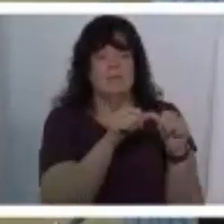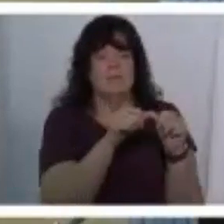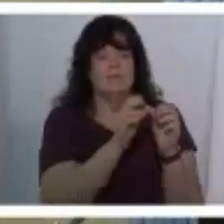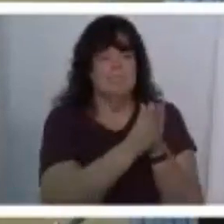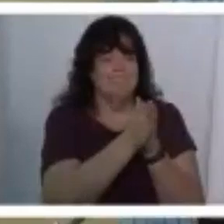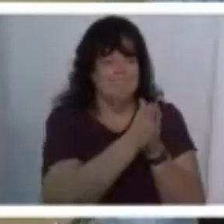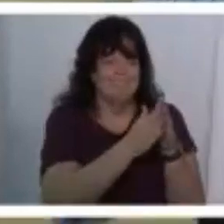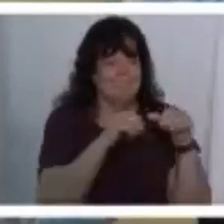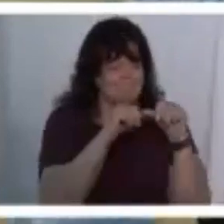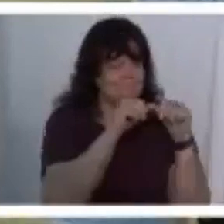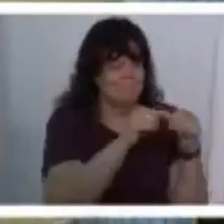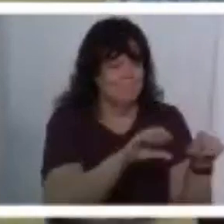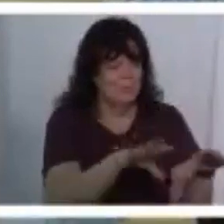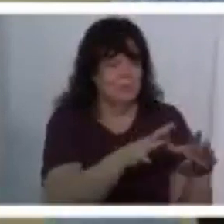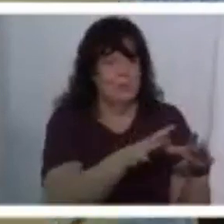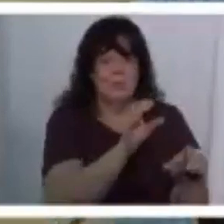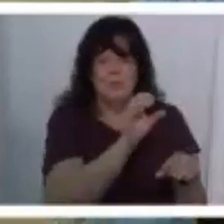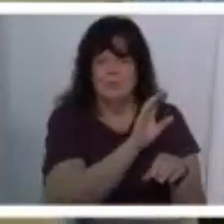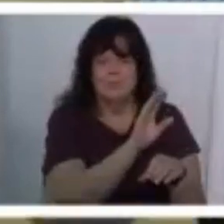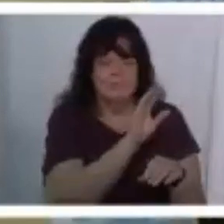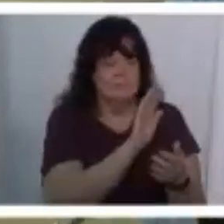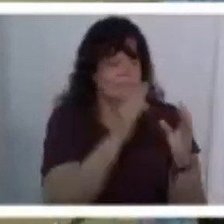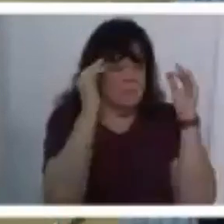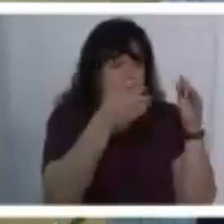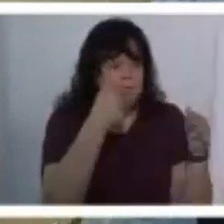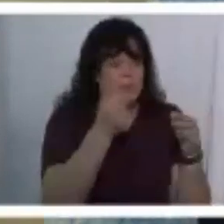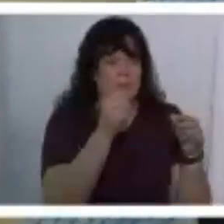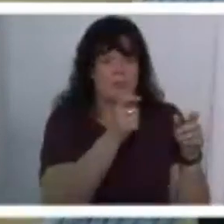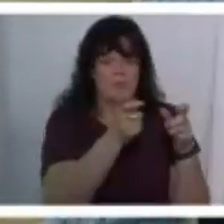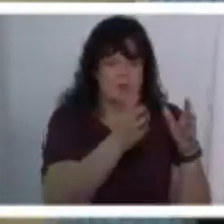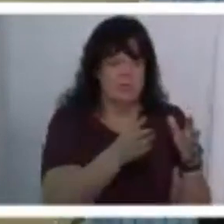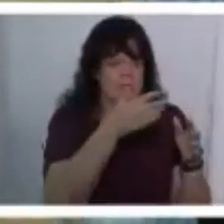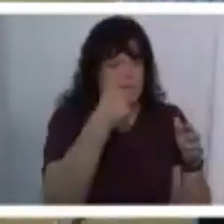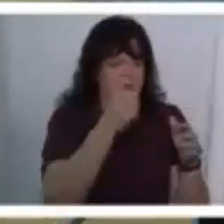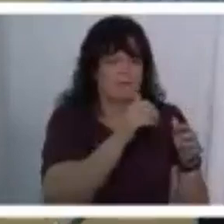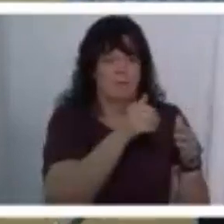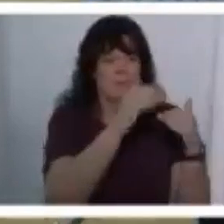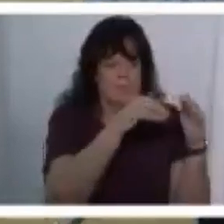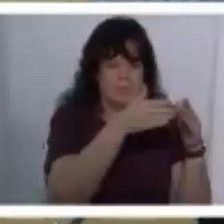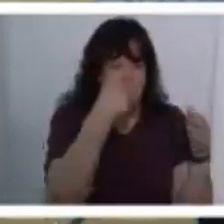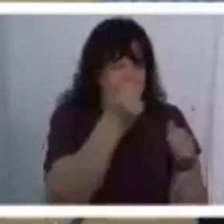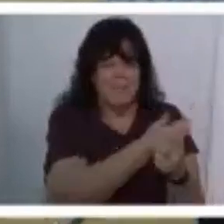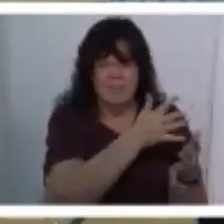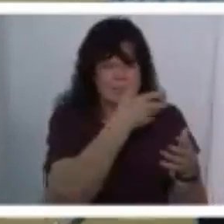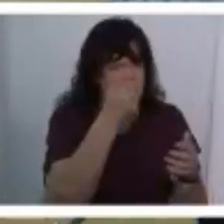uh faculty's better programs are better the administration's better facilities are better everything's better